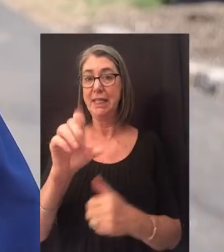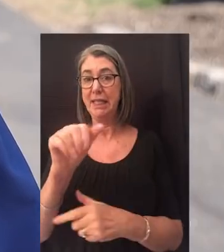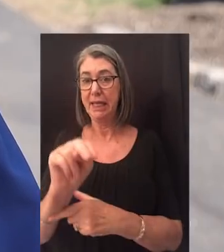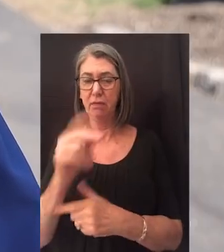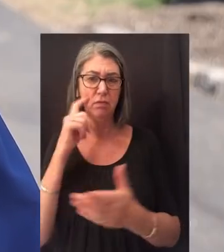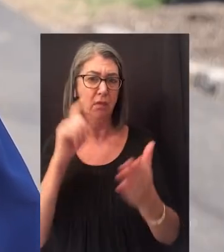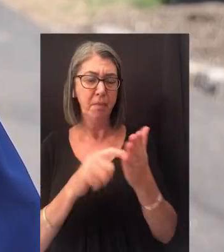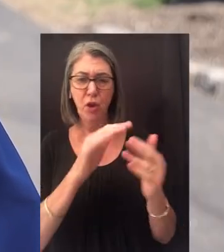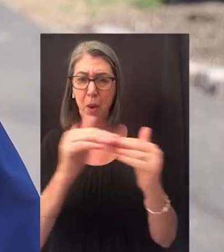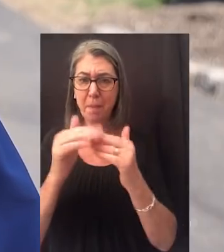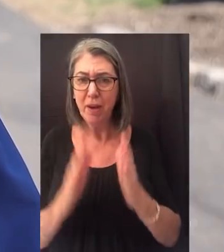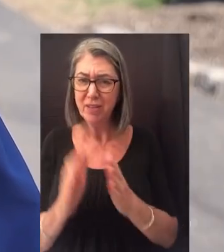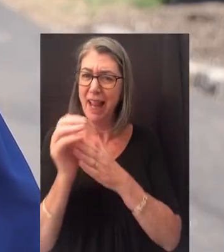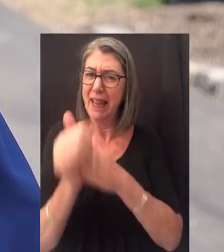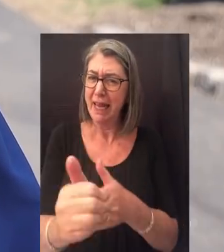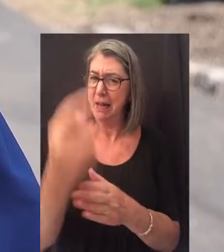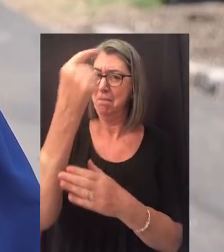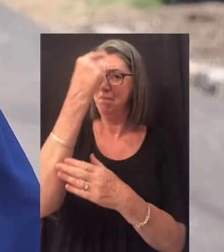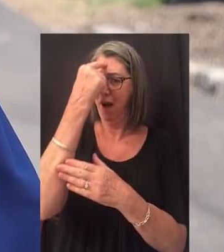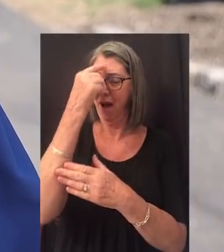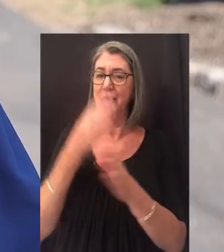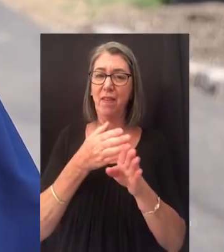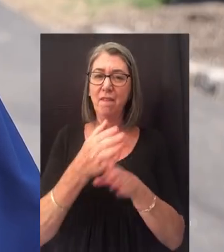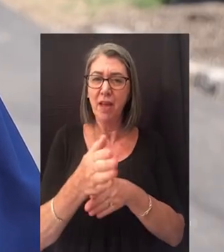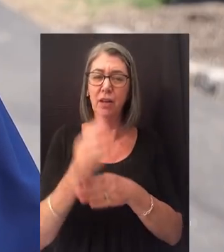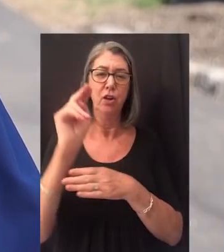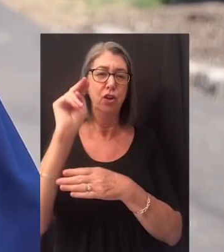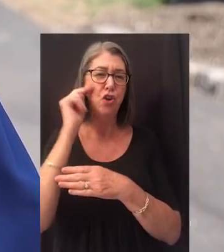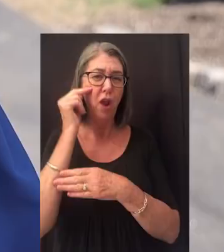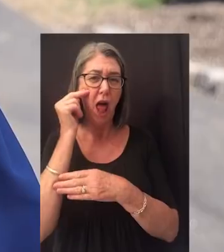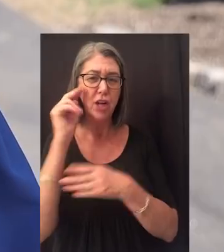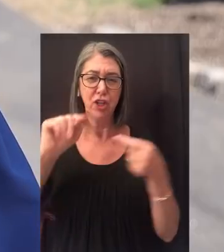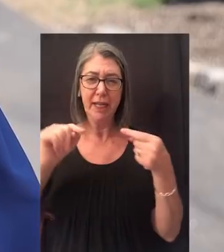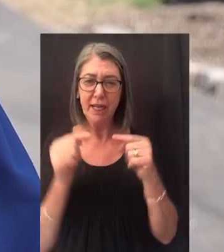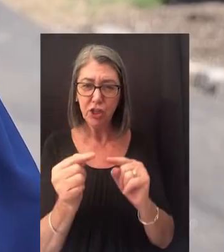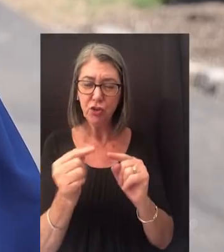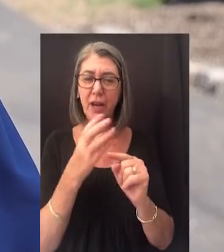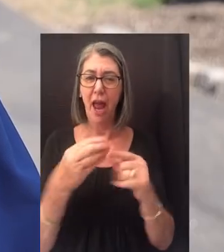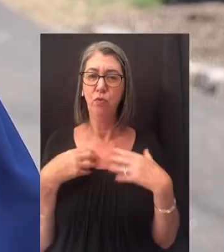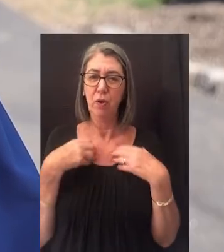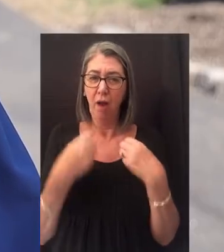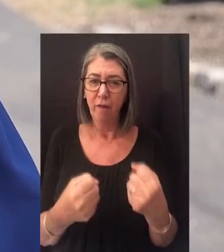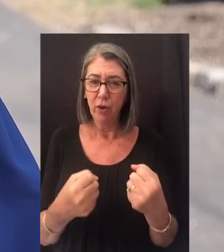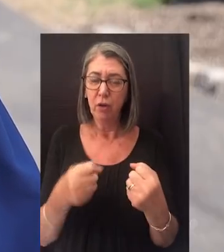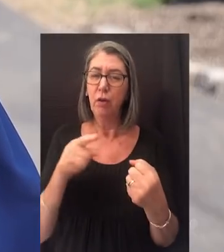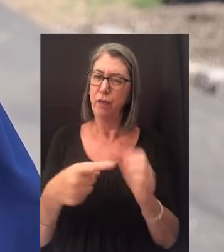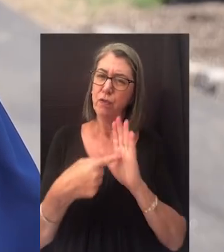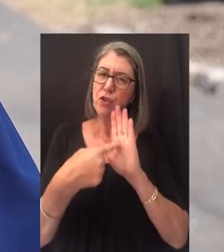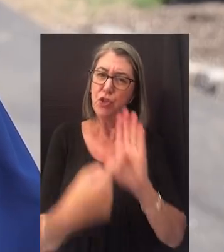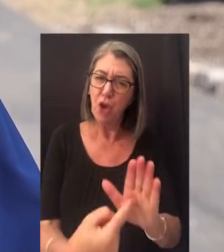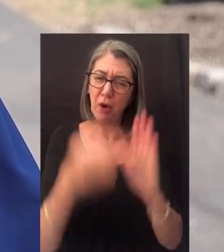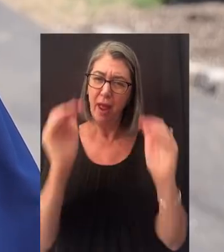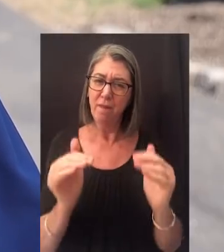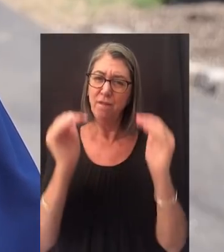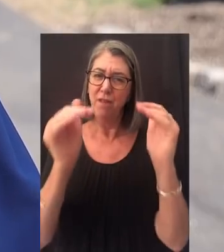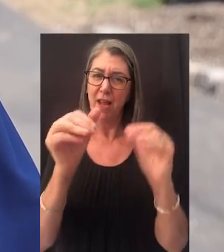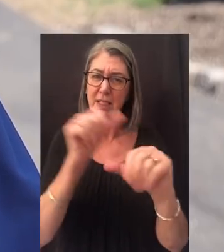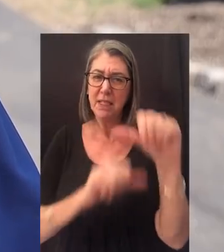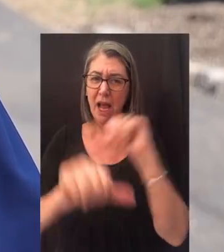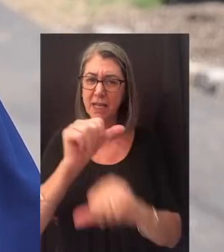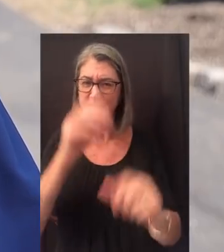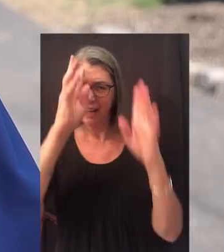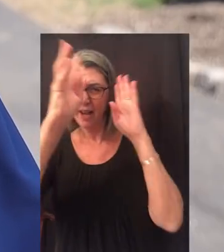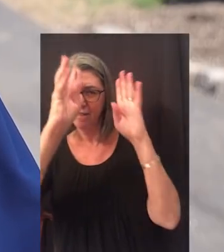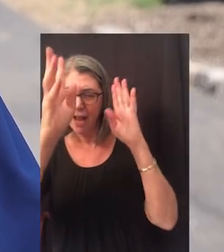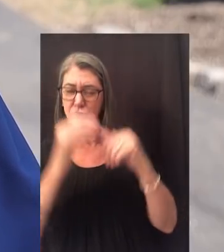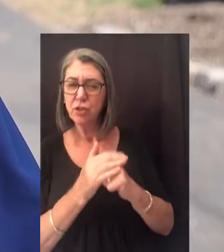Recognized by your peers as a leading mind in the fields of neurological injury and recovery, you've shown advanced scientific